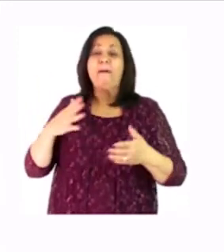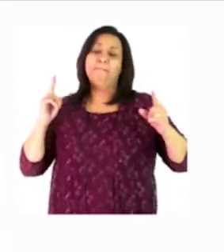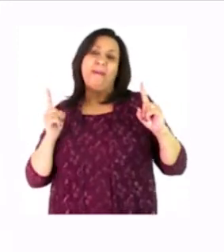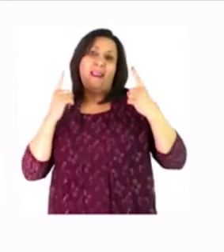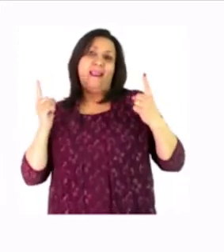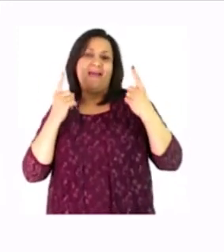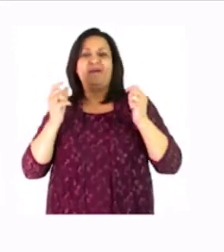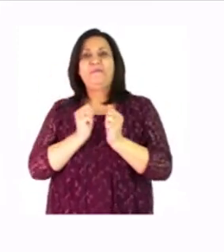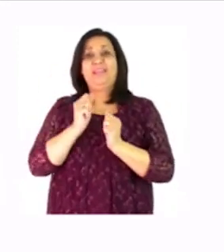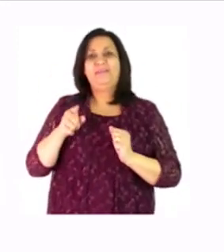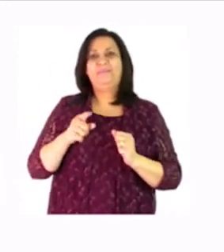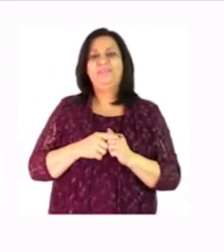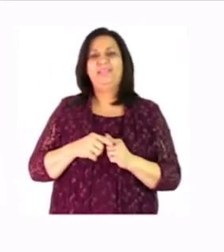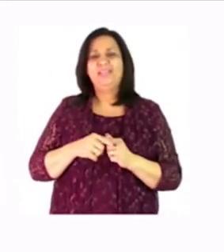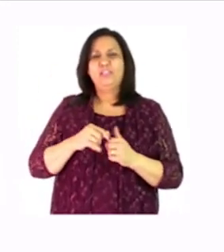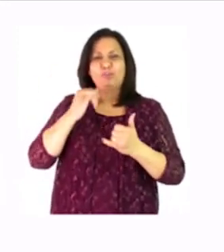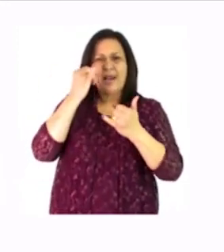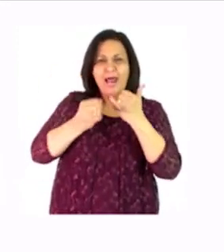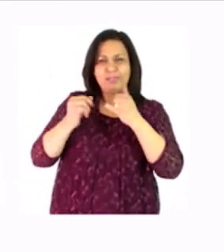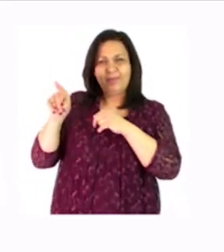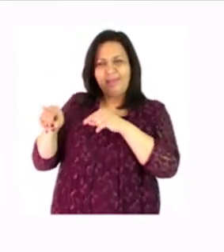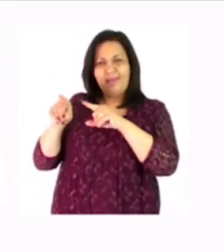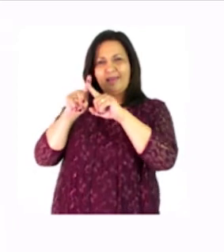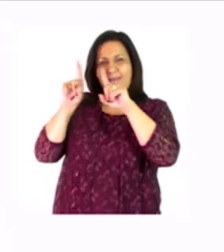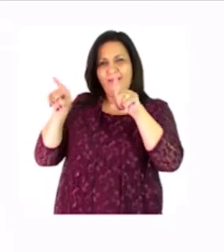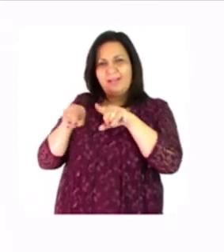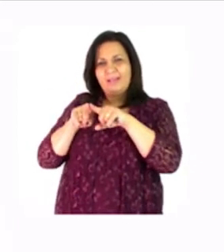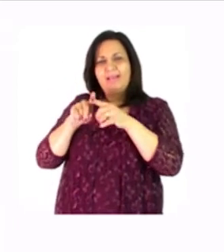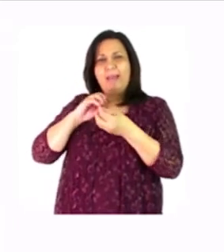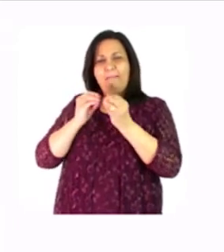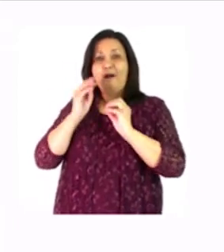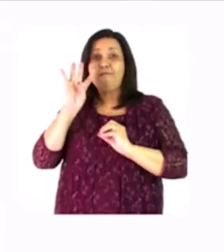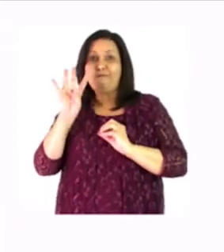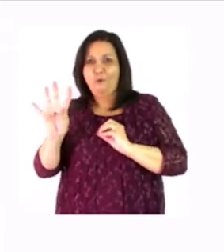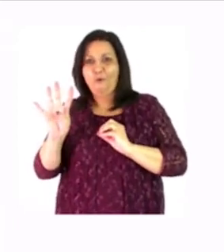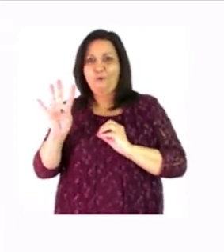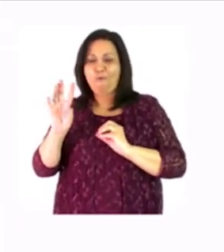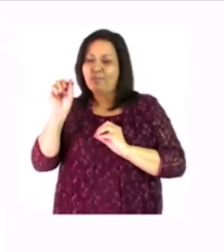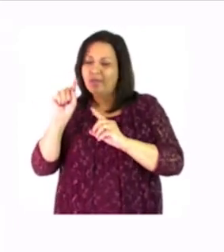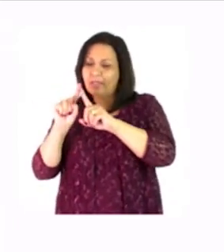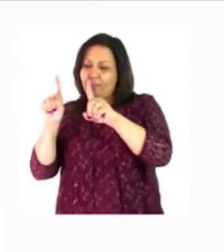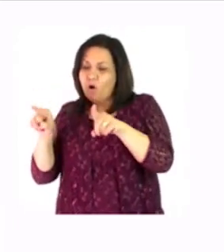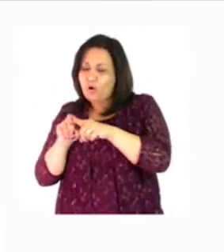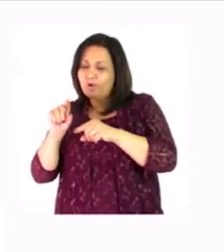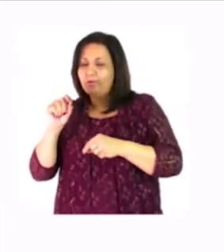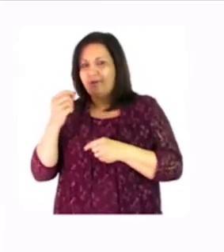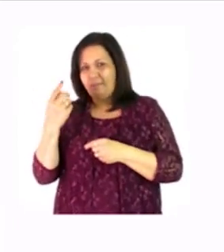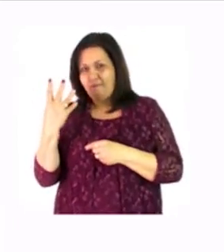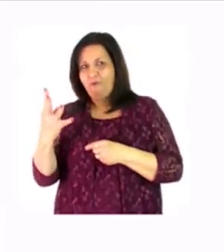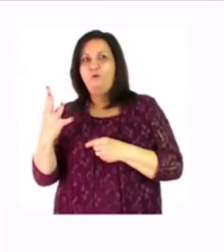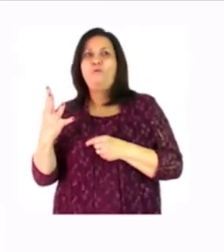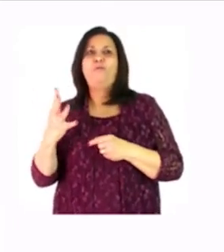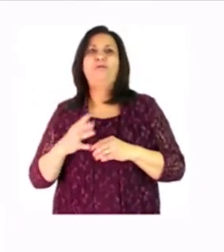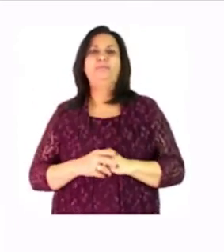where they are playing with the little car is picture number four let's write the numbers i will